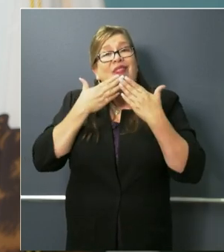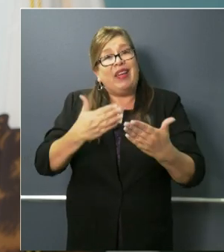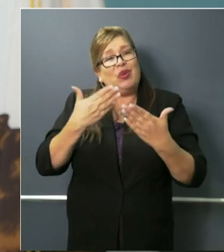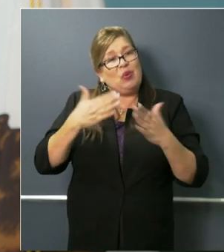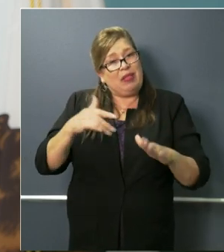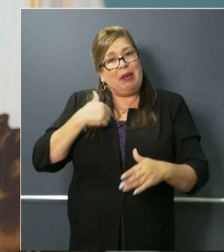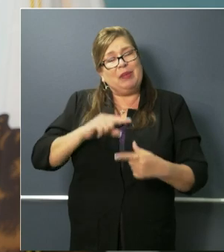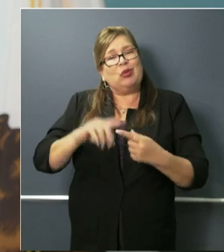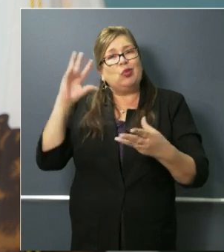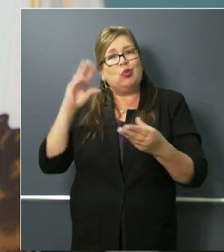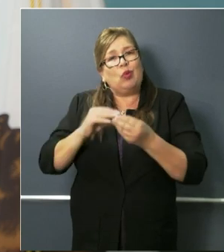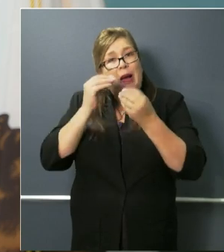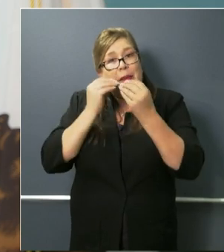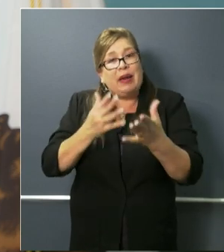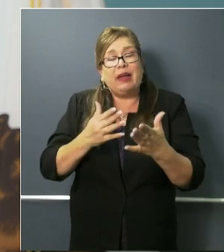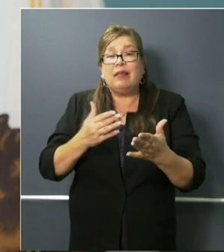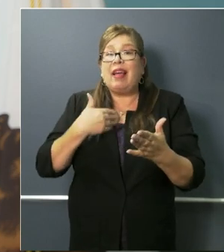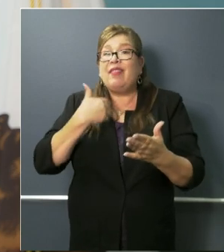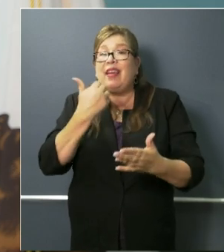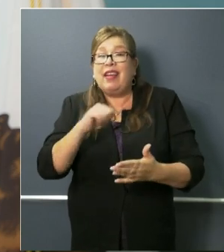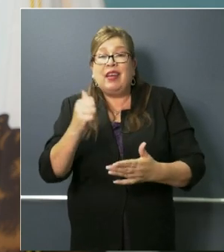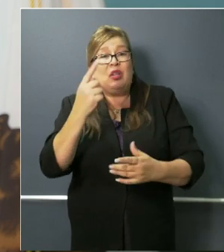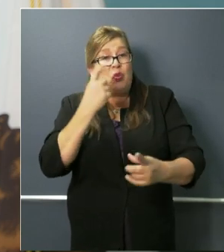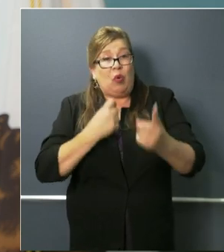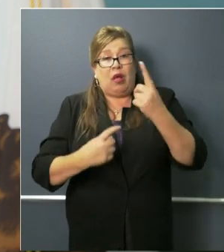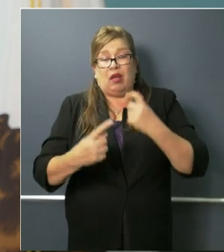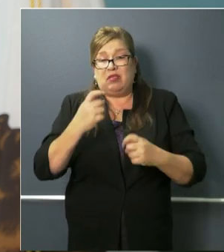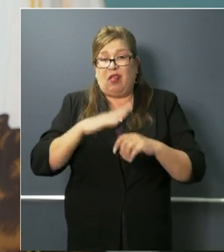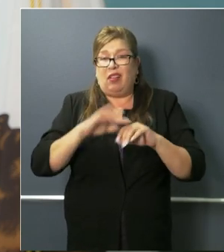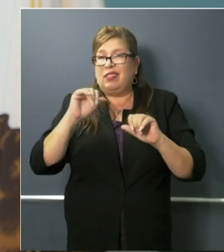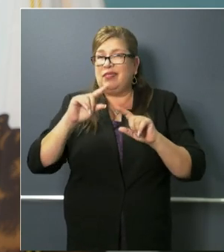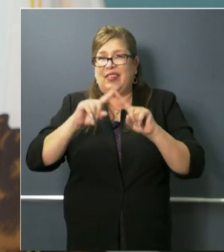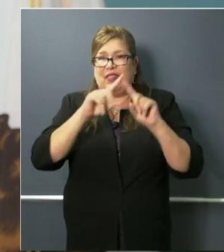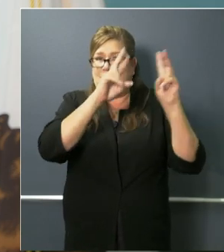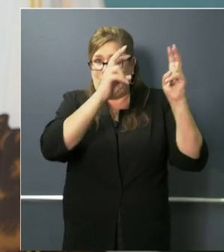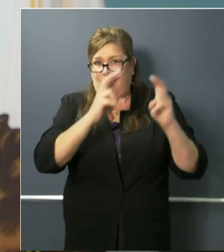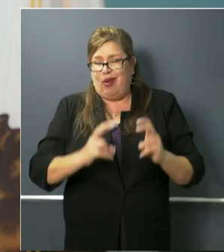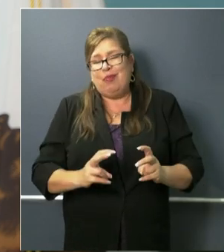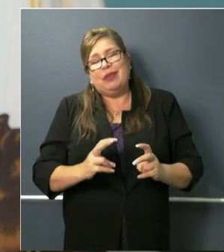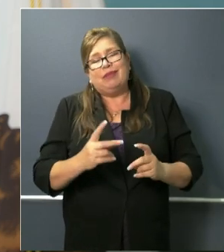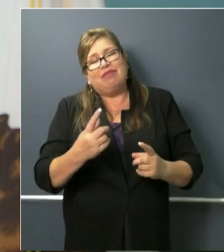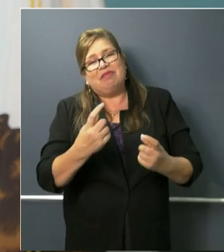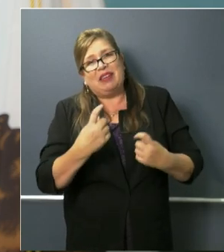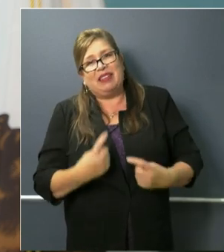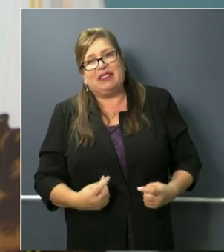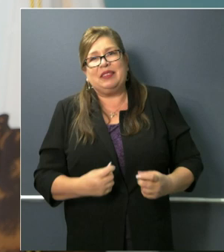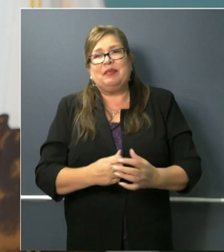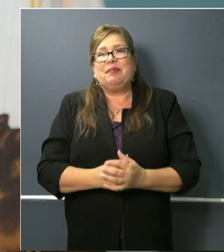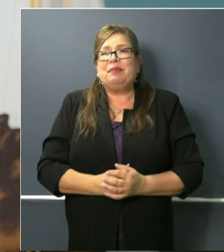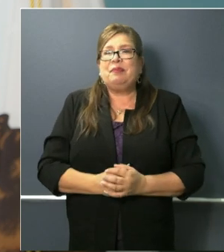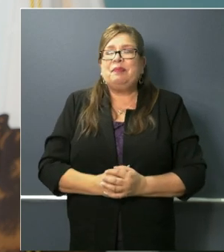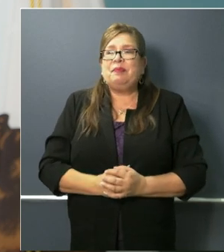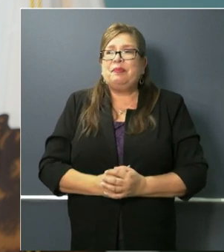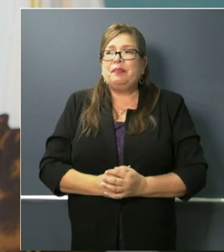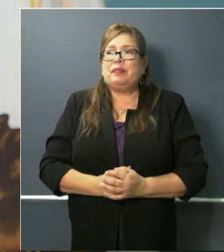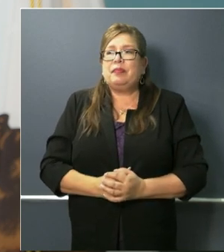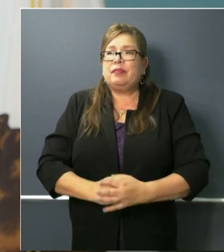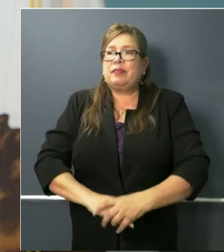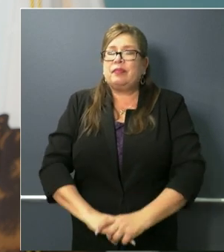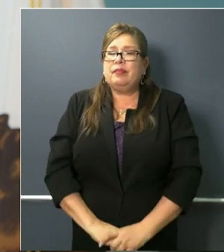we're here to answer any question uh on any of these topics and as I always expect even topics we haven't brought up.